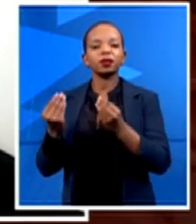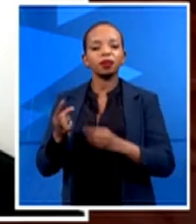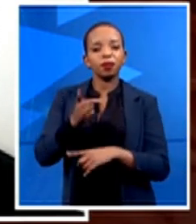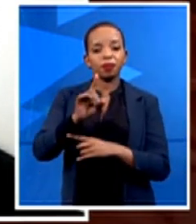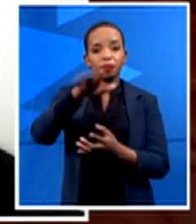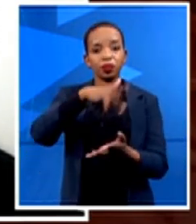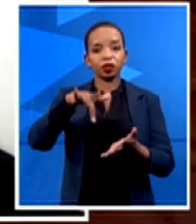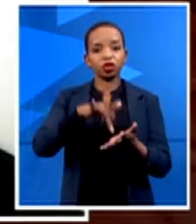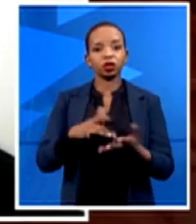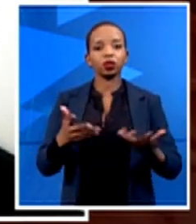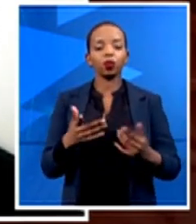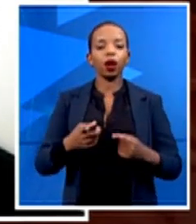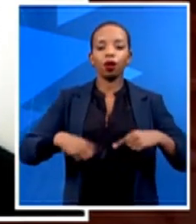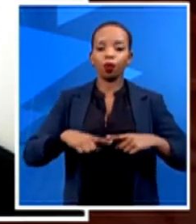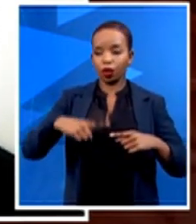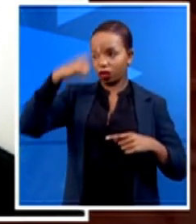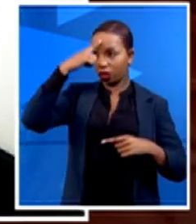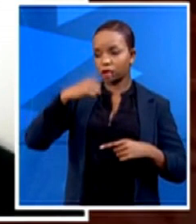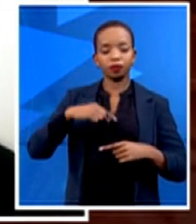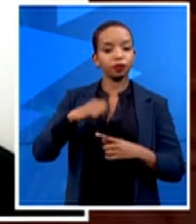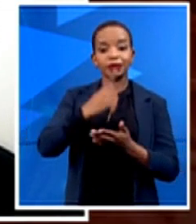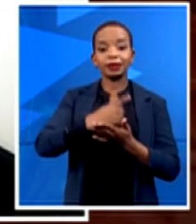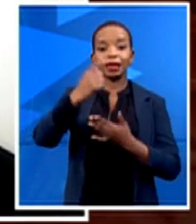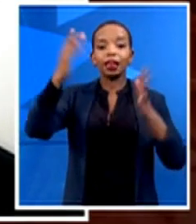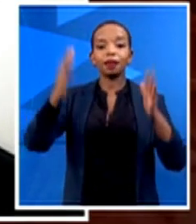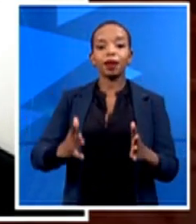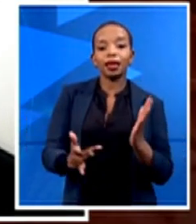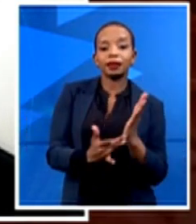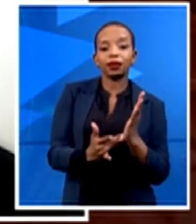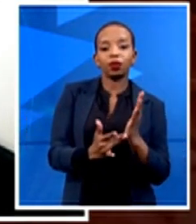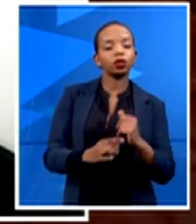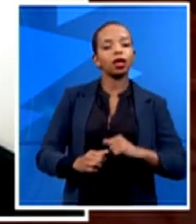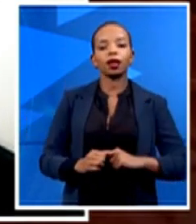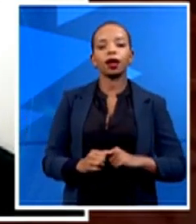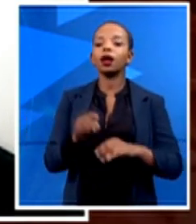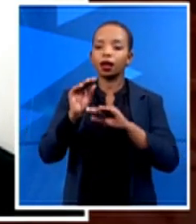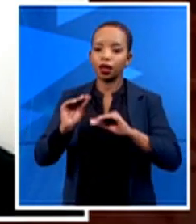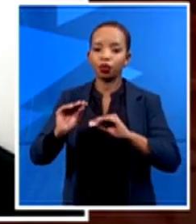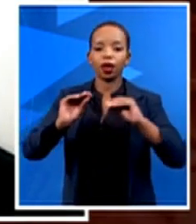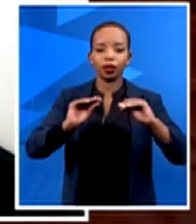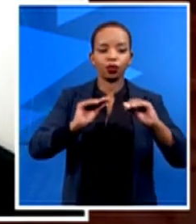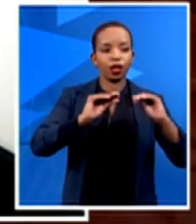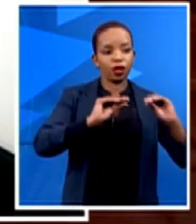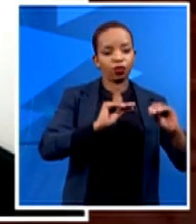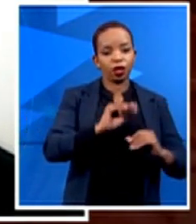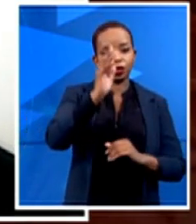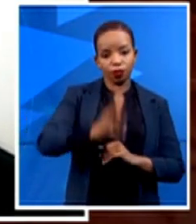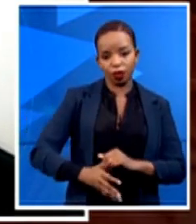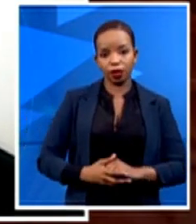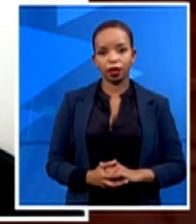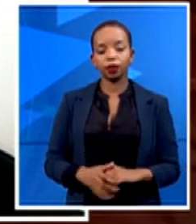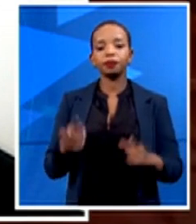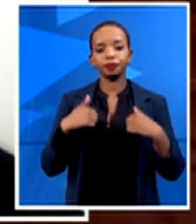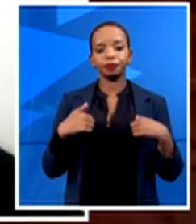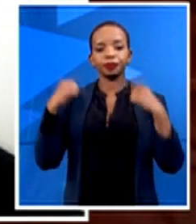our customers, but we're also going to educate them. I found myself in KwaZulu-Natal in Durban, in particular,